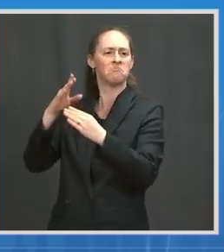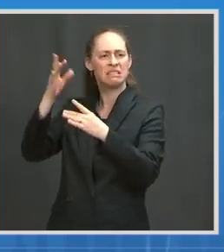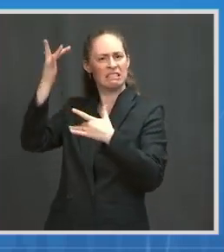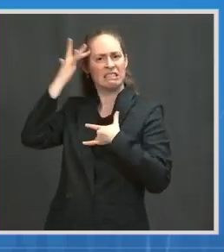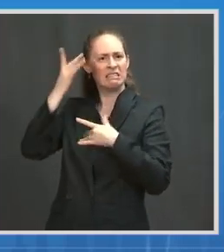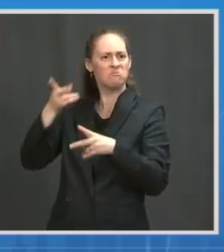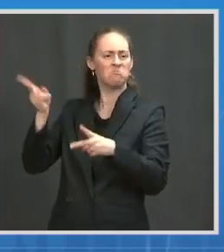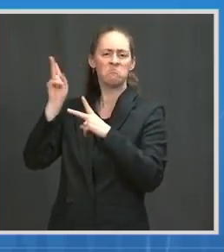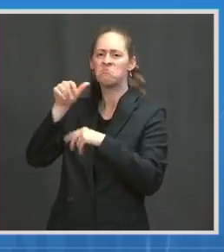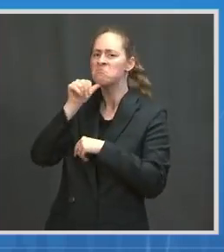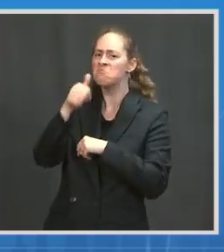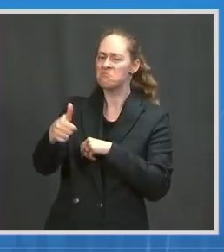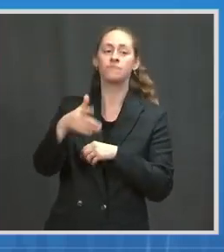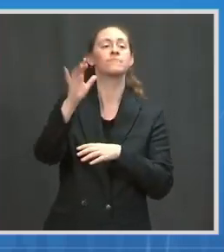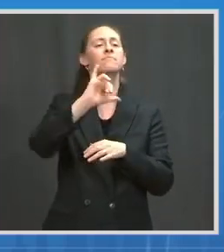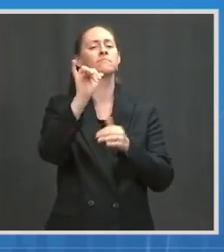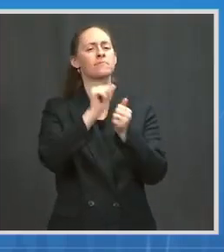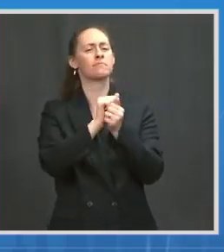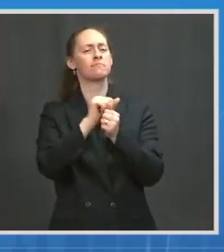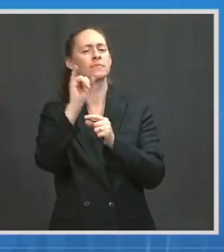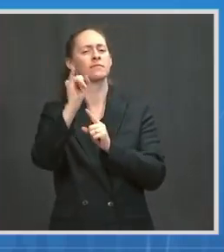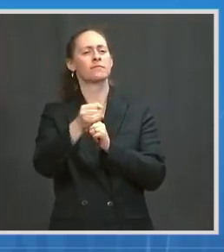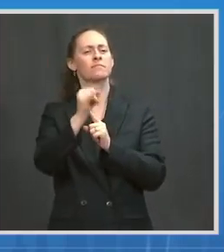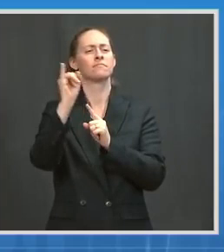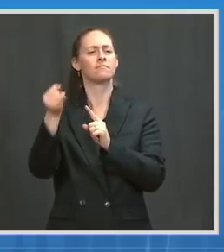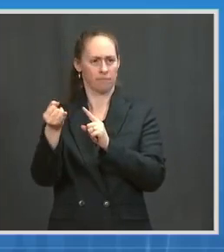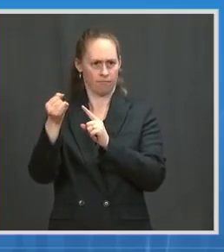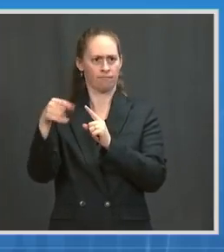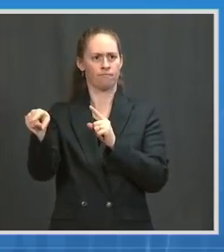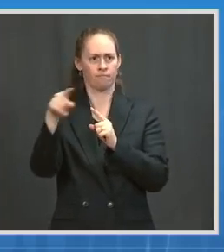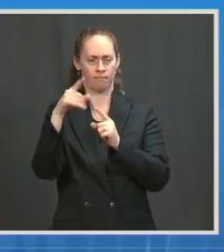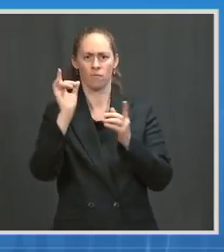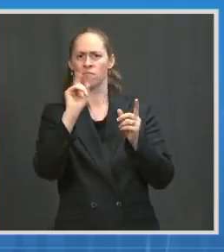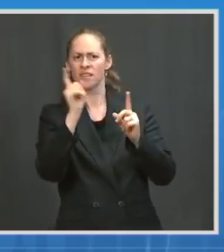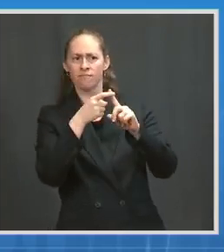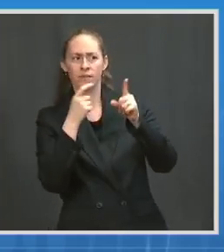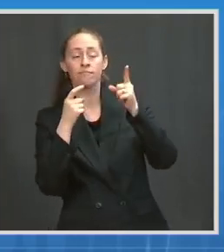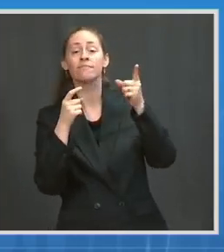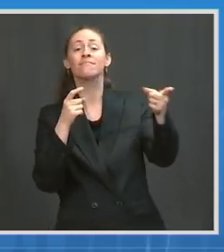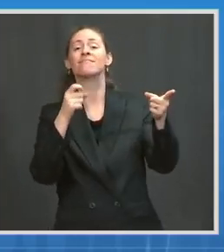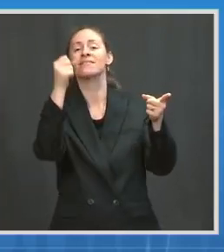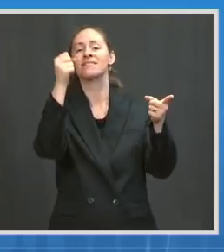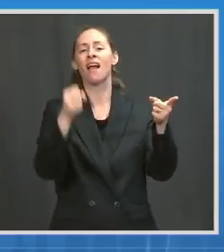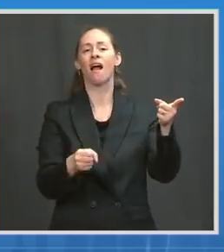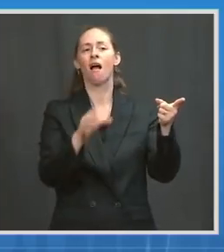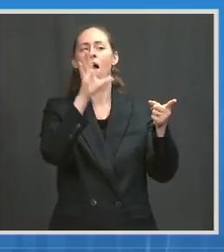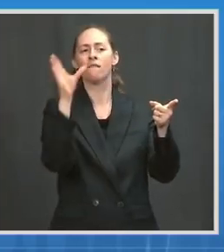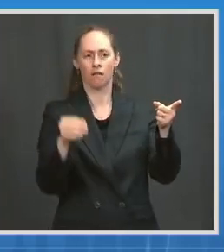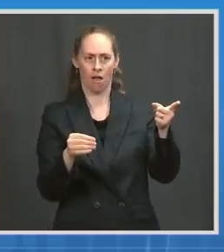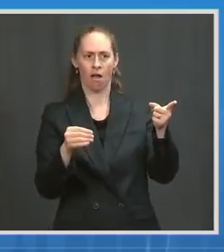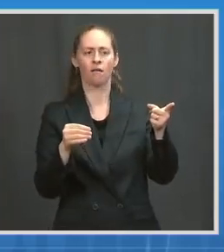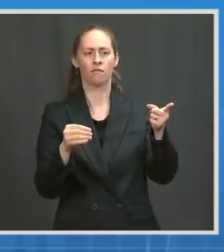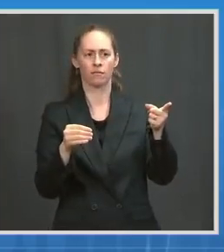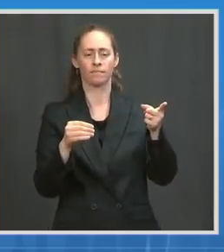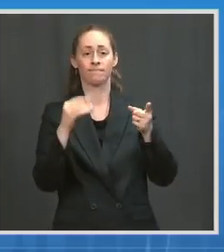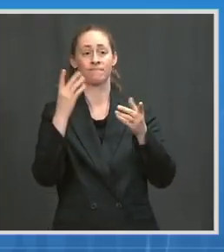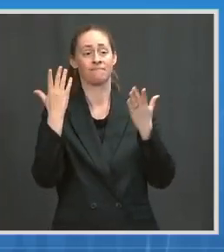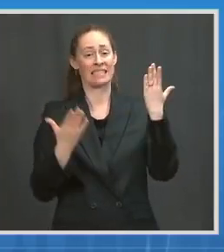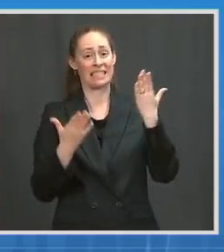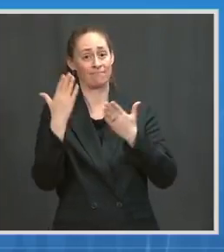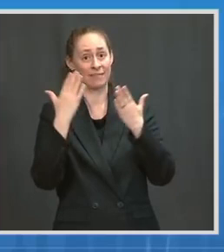field experience with that, you can see that you may not protect as well against symptomatic infection.